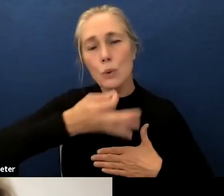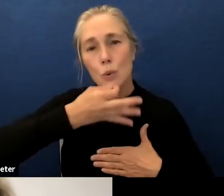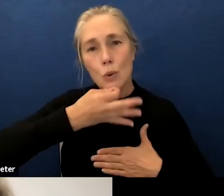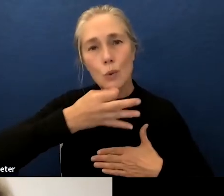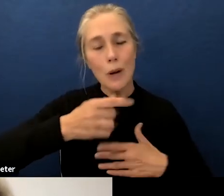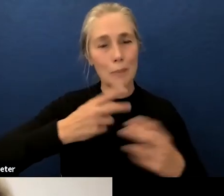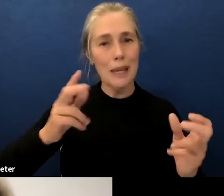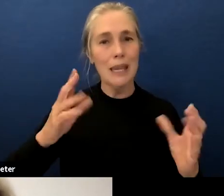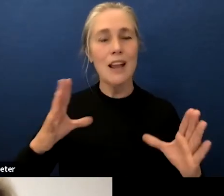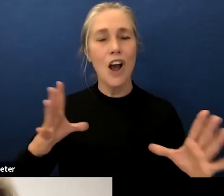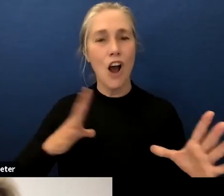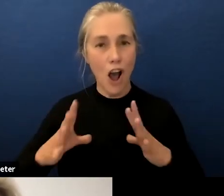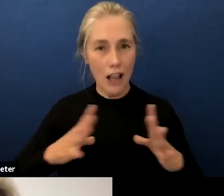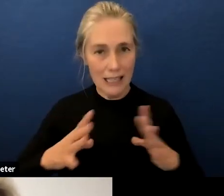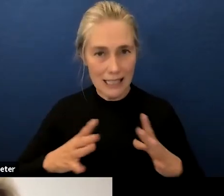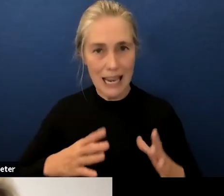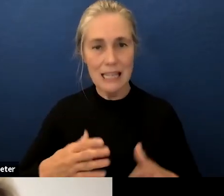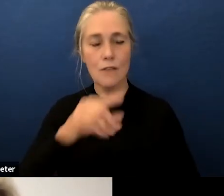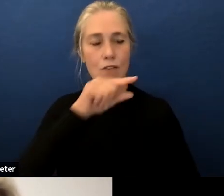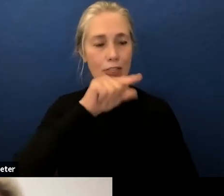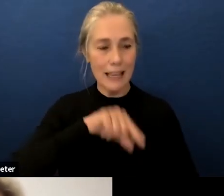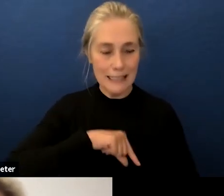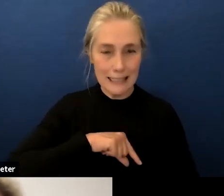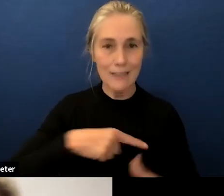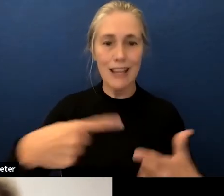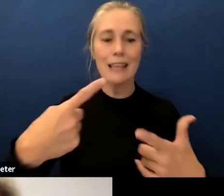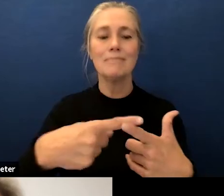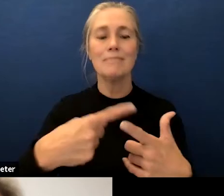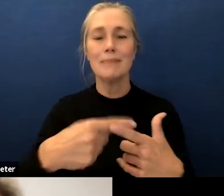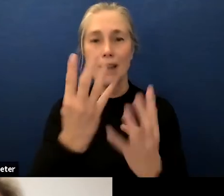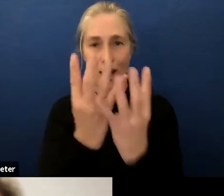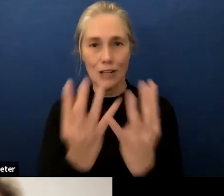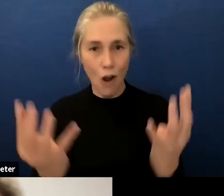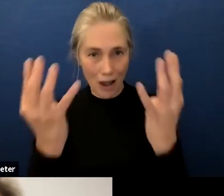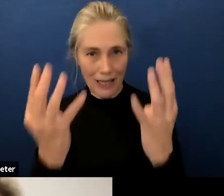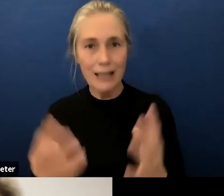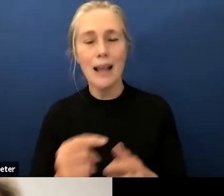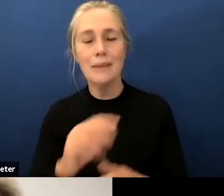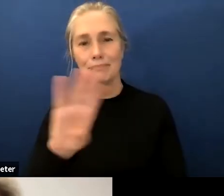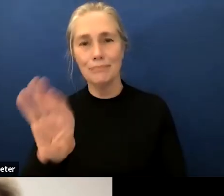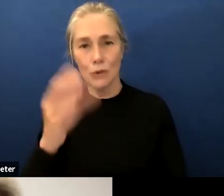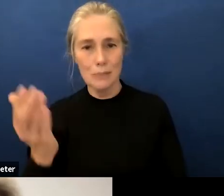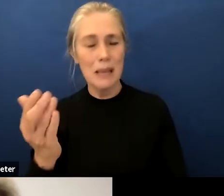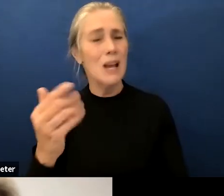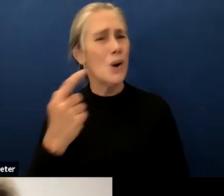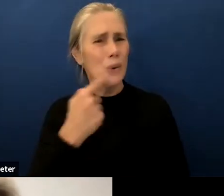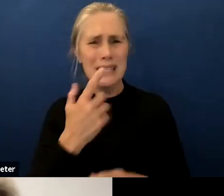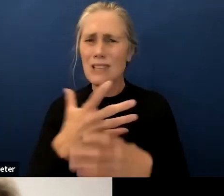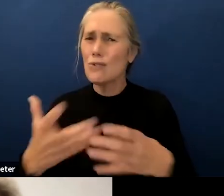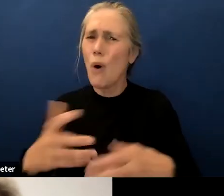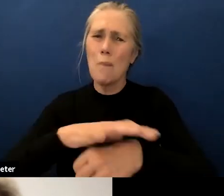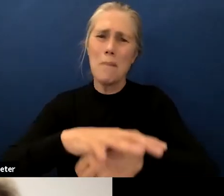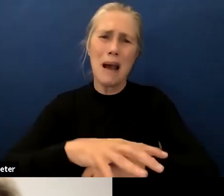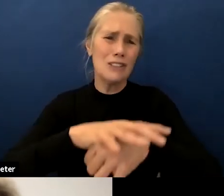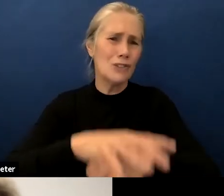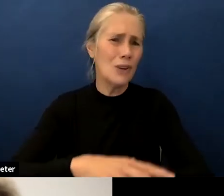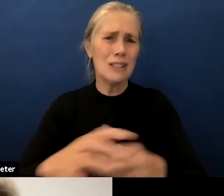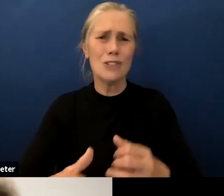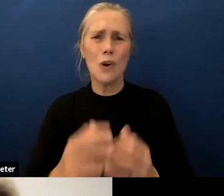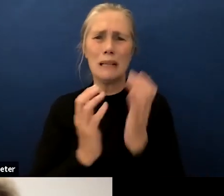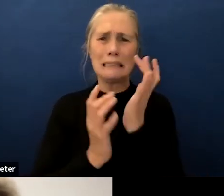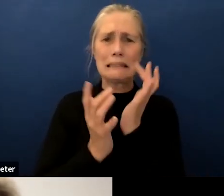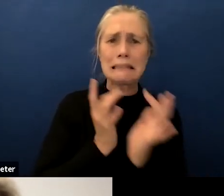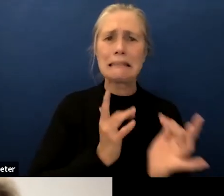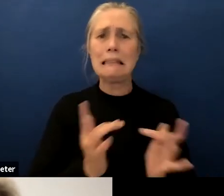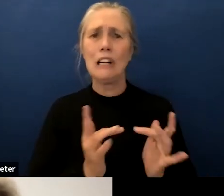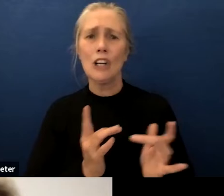there's so much stress there's so much fraught we say this every meeting in a different capacities but it's worth acknowledging every time because